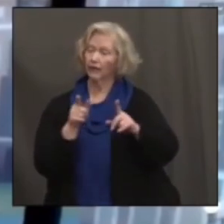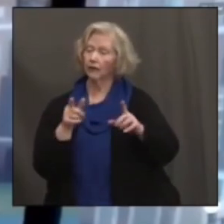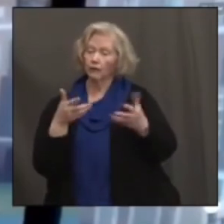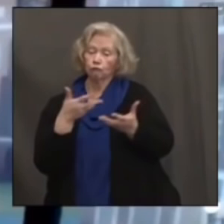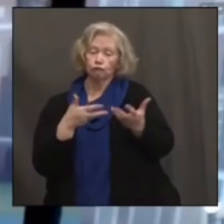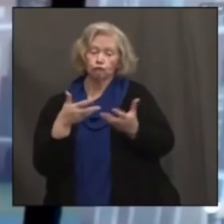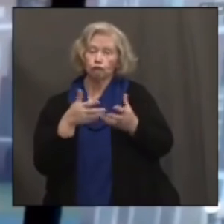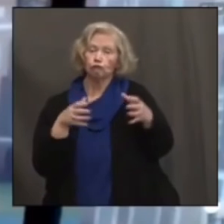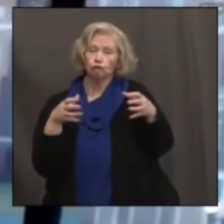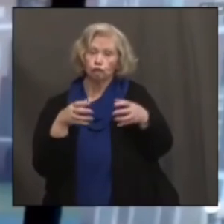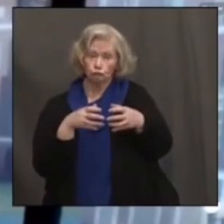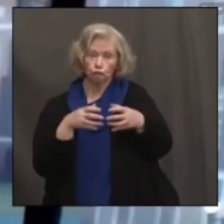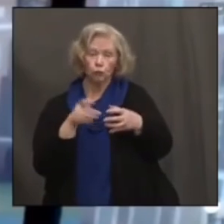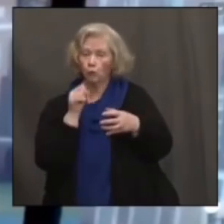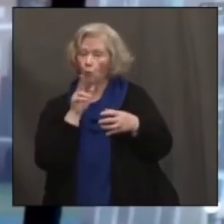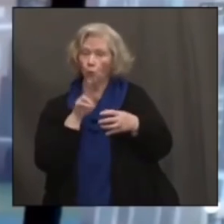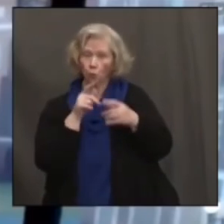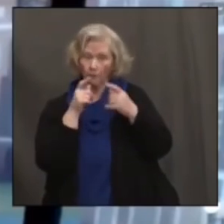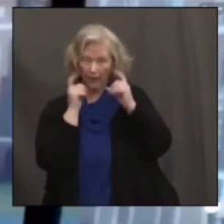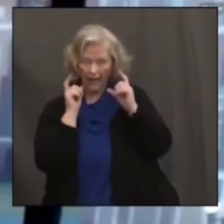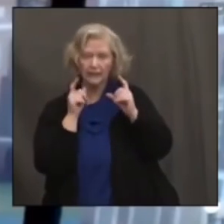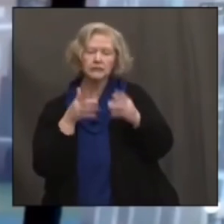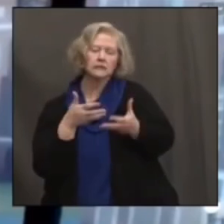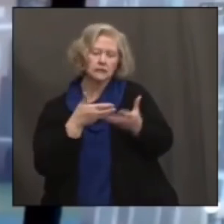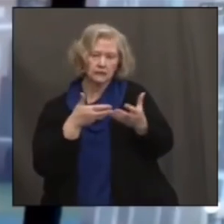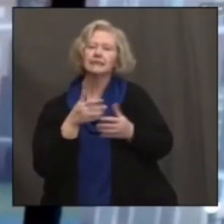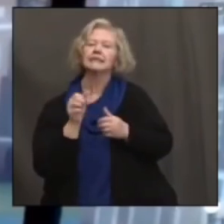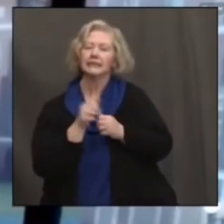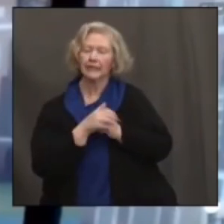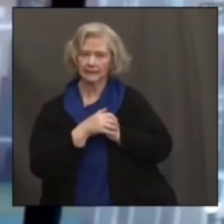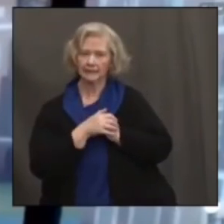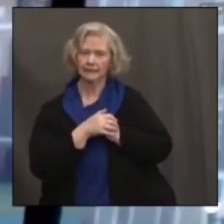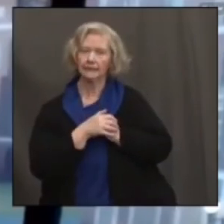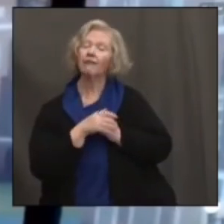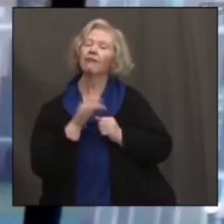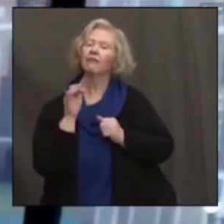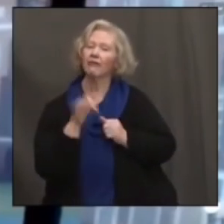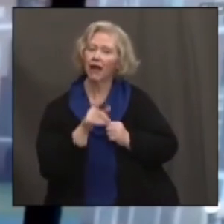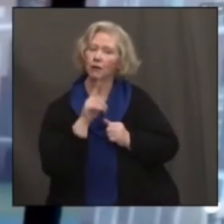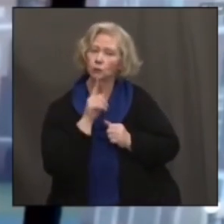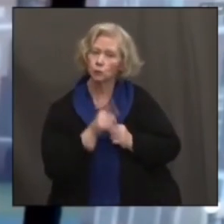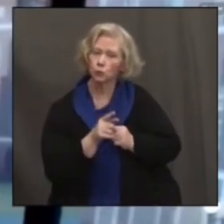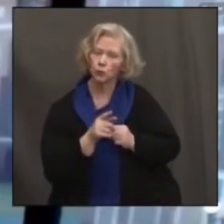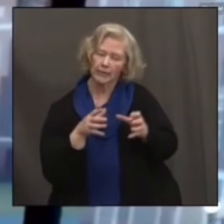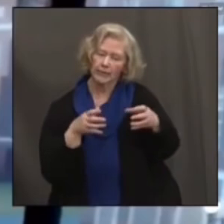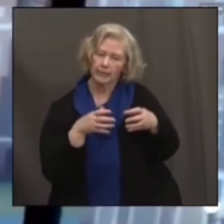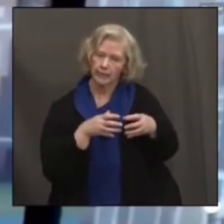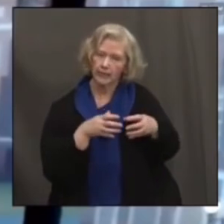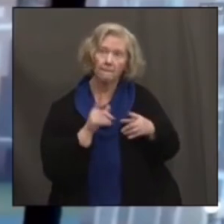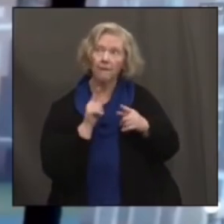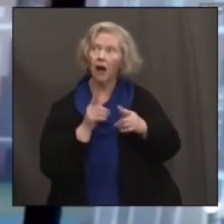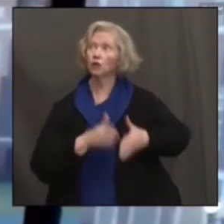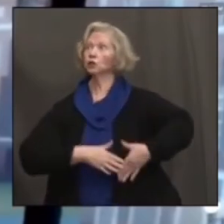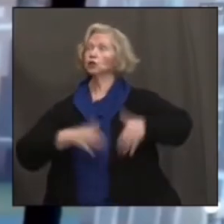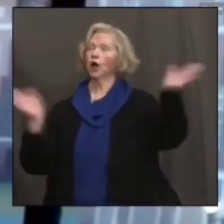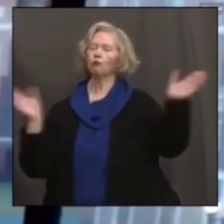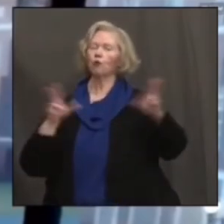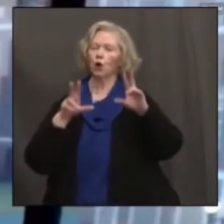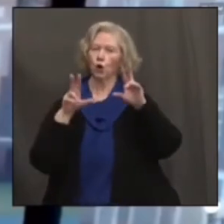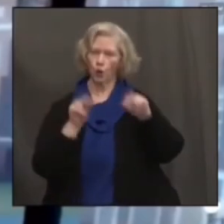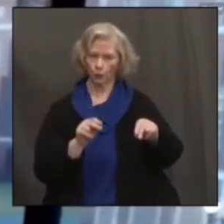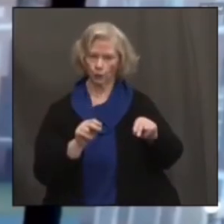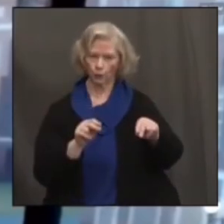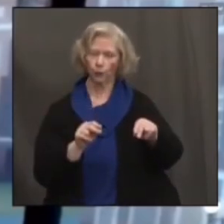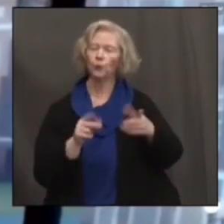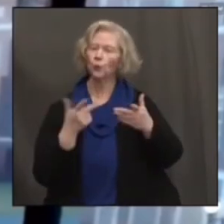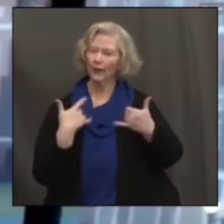without use of face masks. But that certainly is not true for the general population, and we still need to be cautious on that. And await